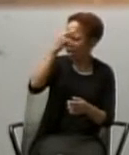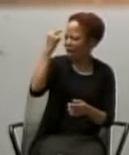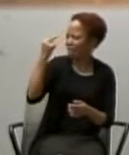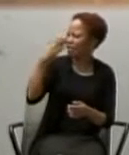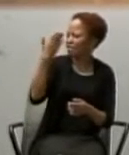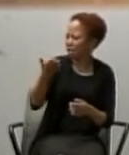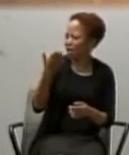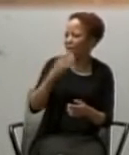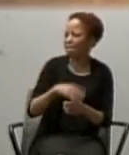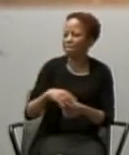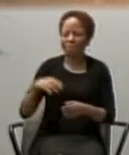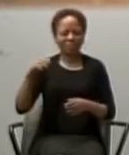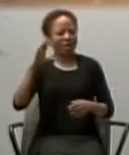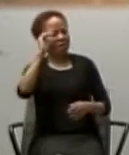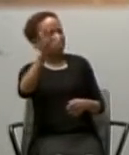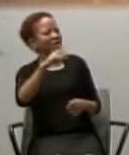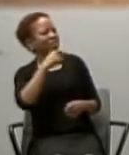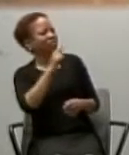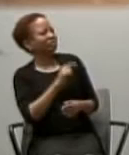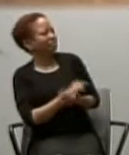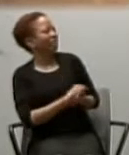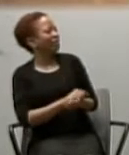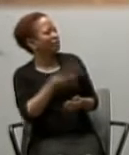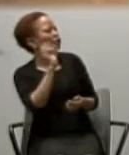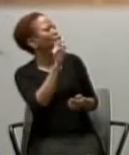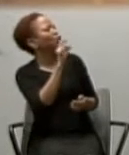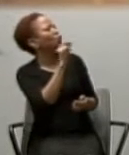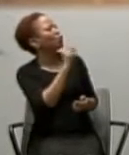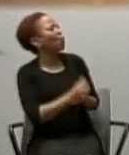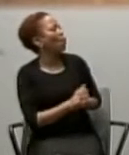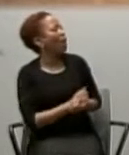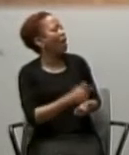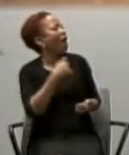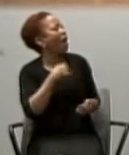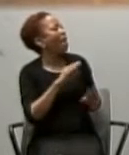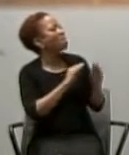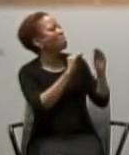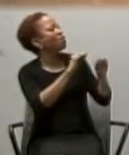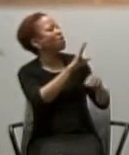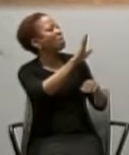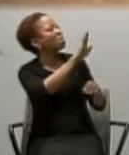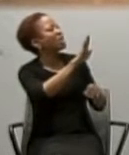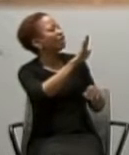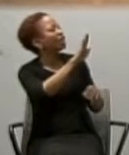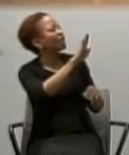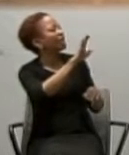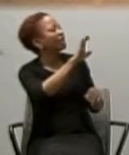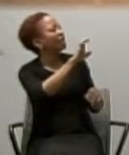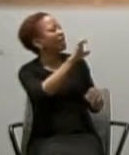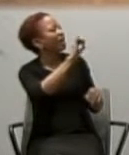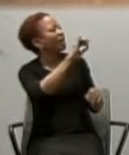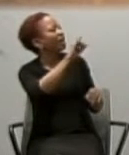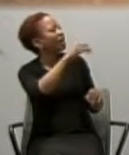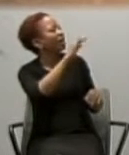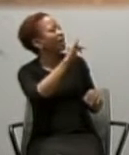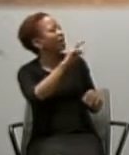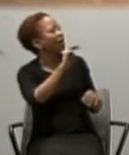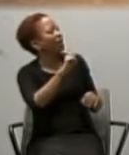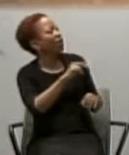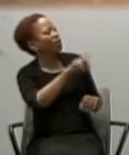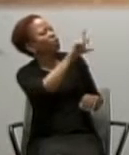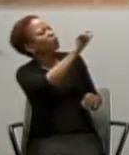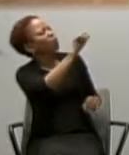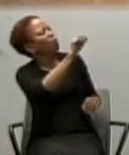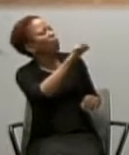And the other guy says, no, no, no, no, no, no. I am going to move to Beijing. There are only 20